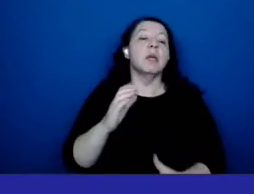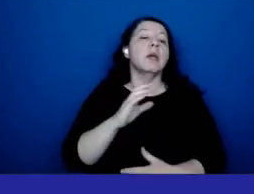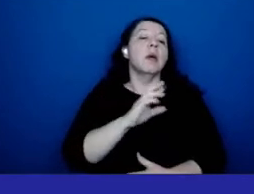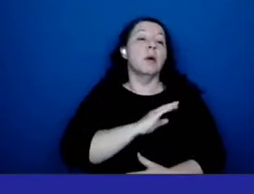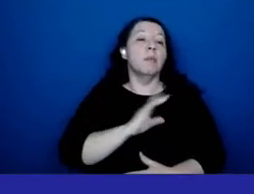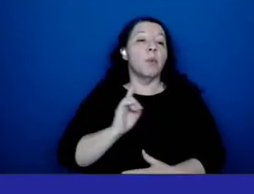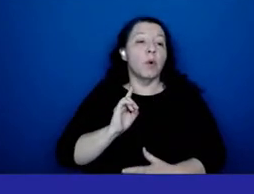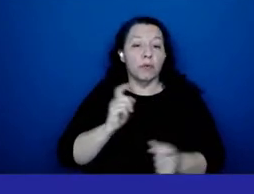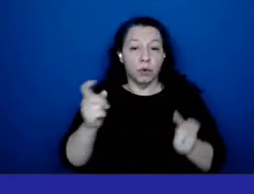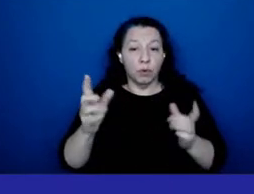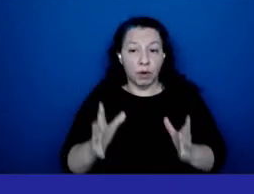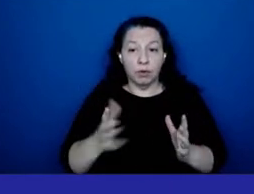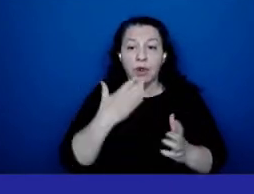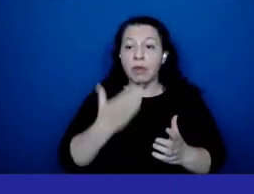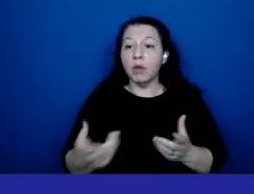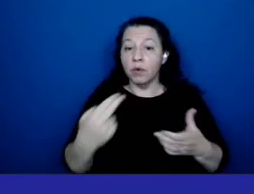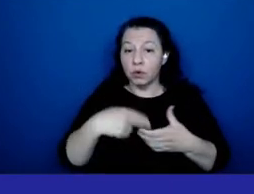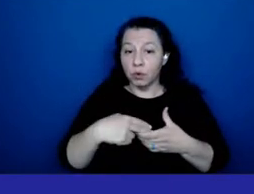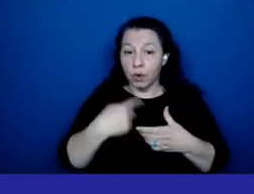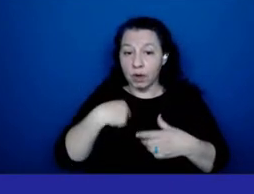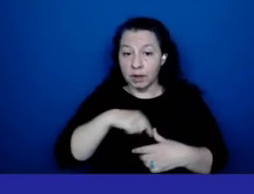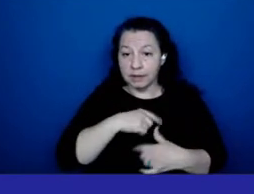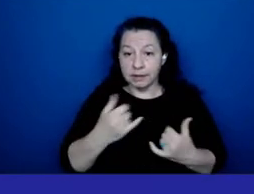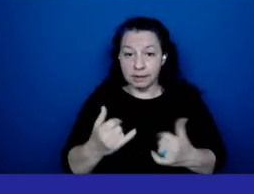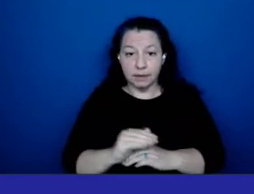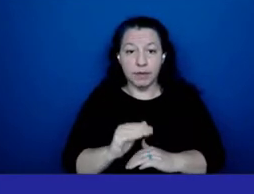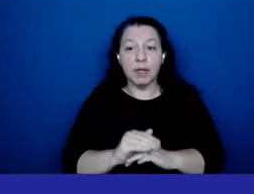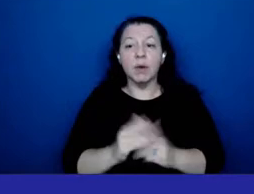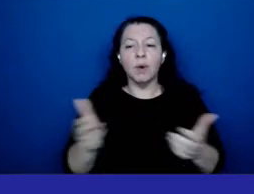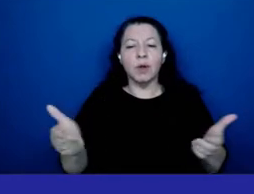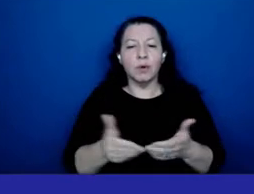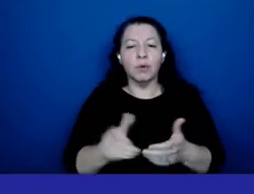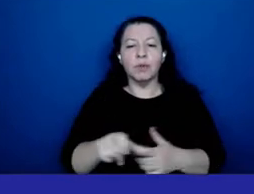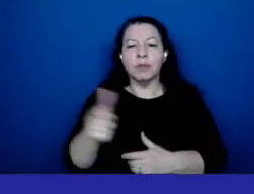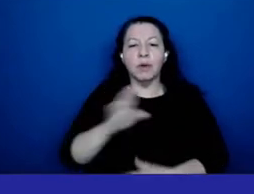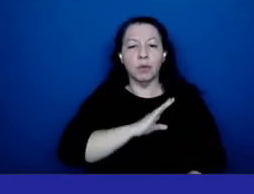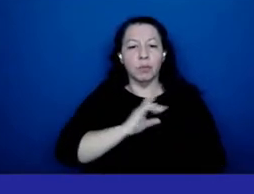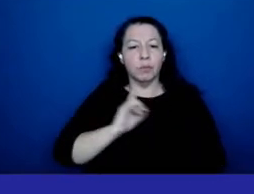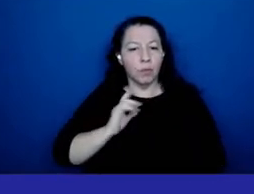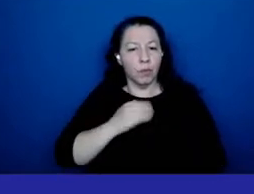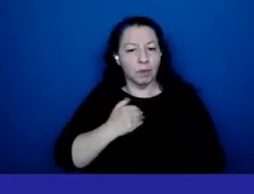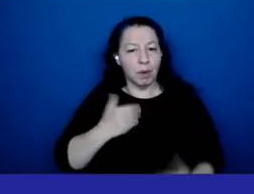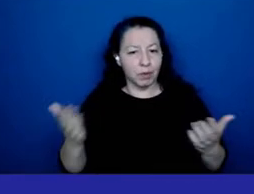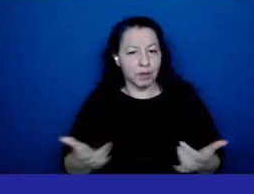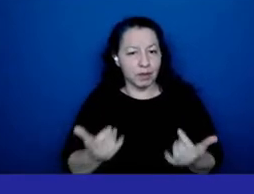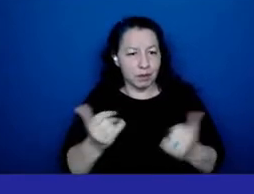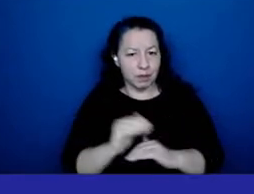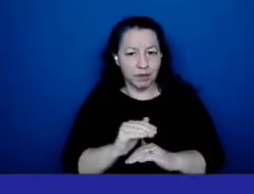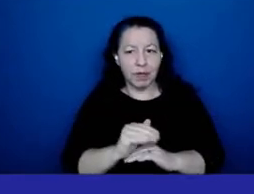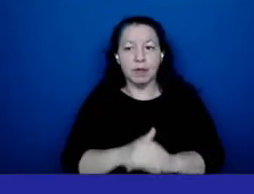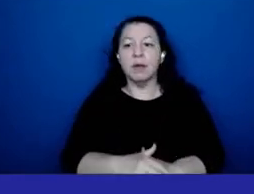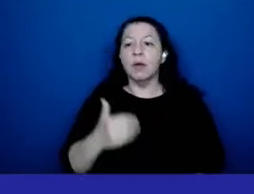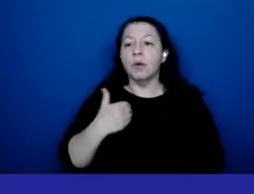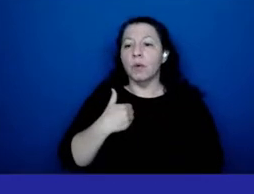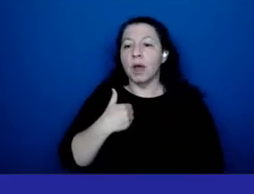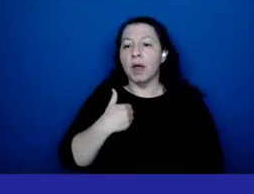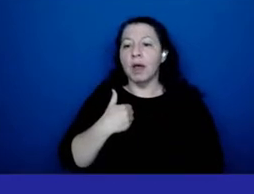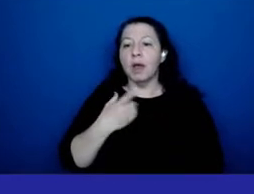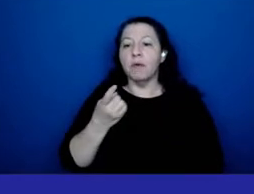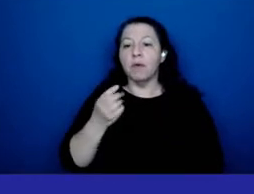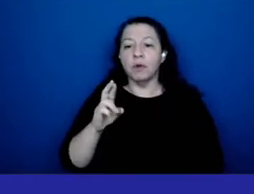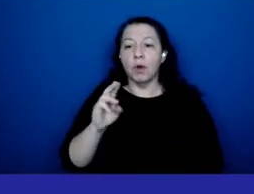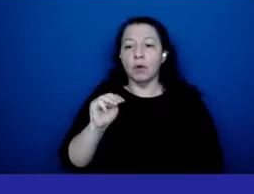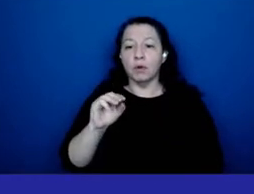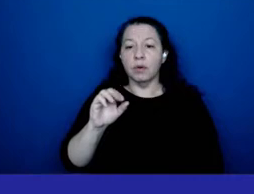you for joining us and would like to introduce the other board members who are participating we have dr patricia martone city council